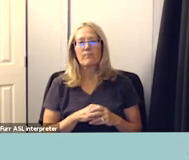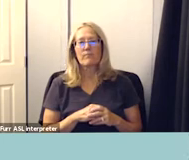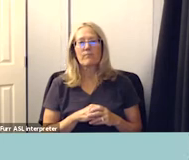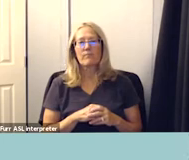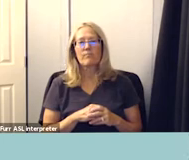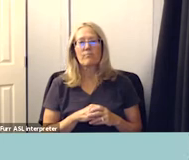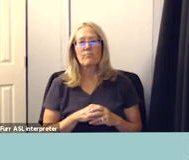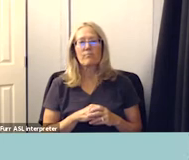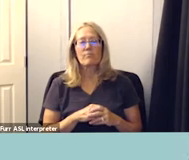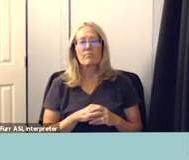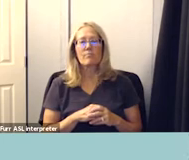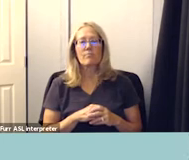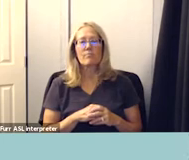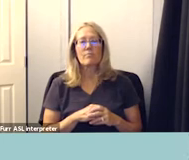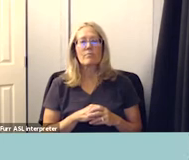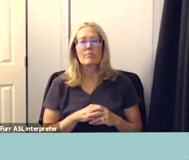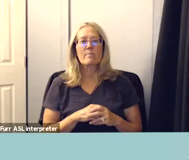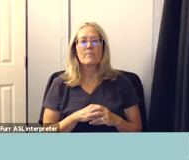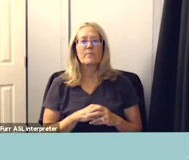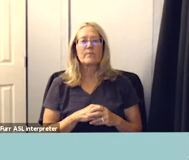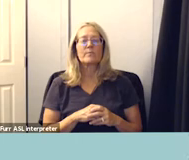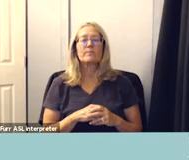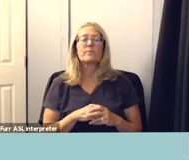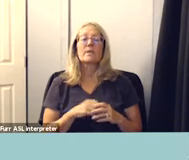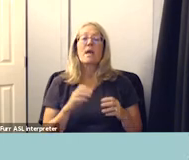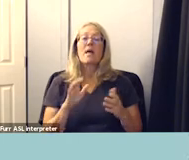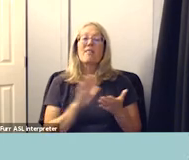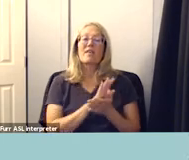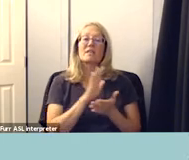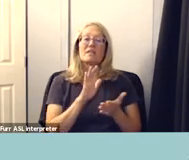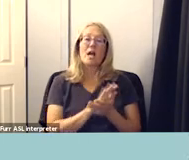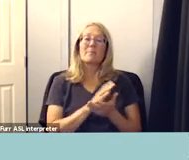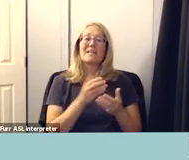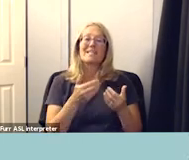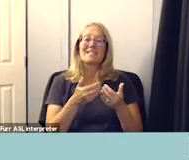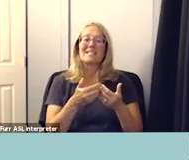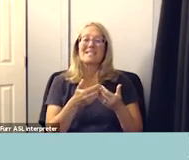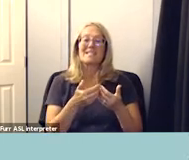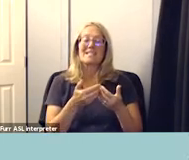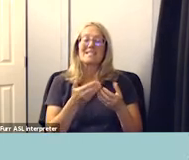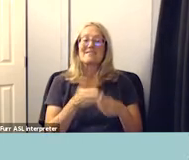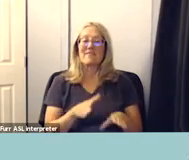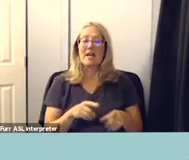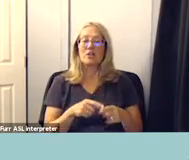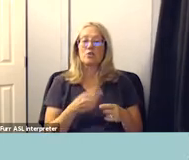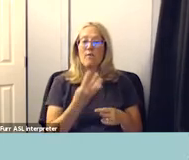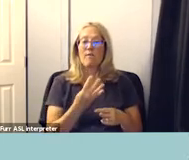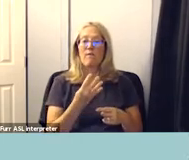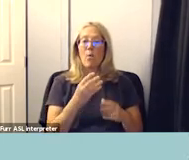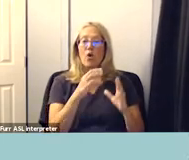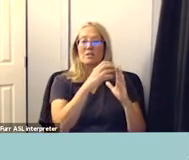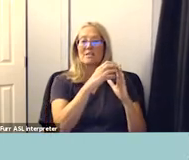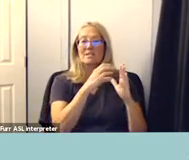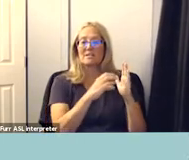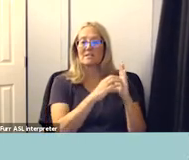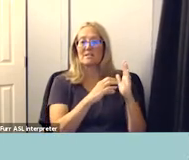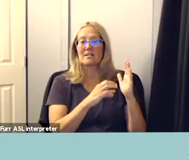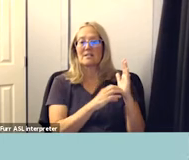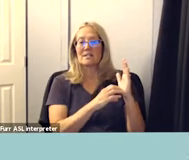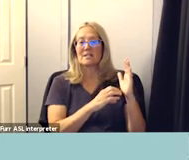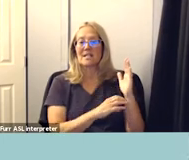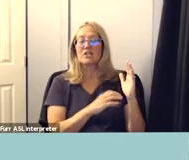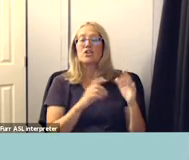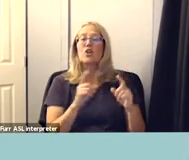the document itself is divided into four sections the first are type